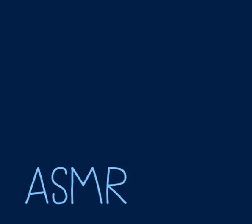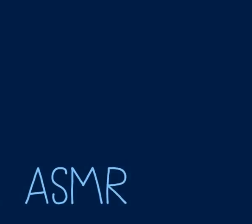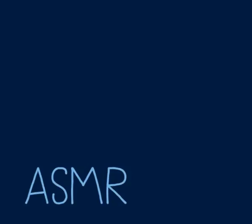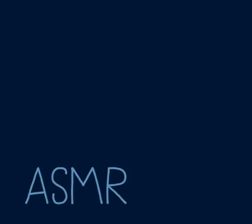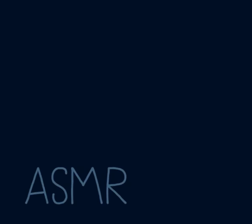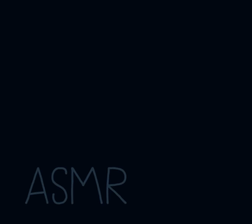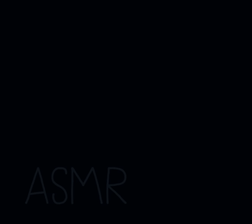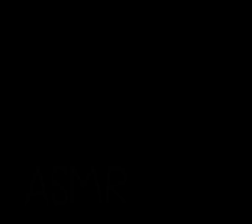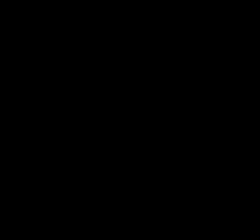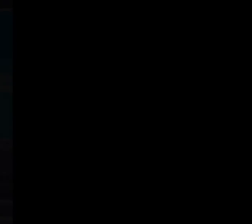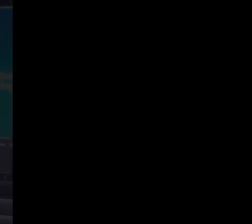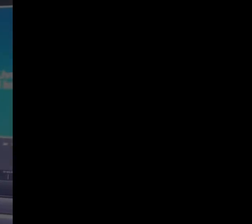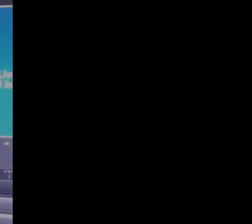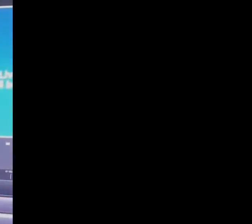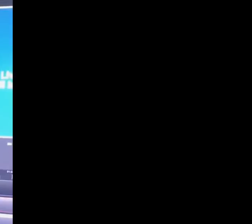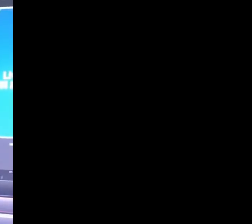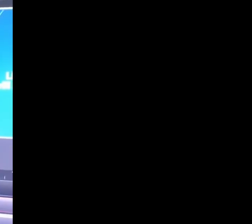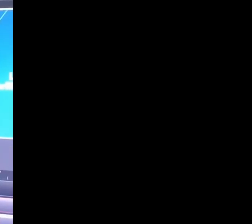Let's go.